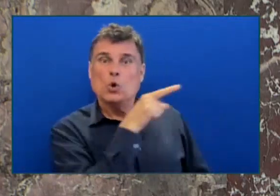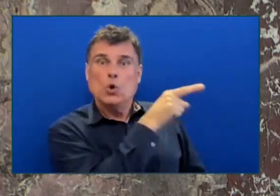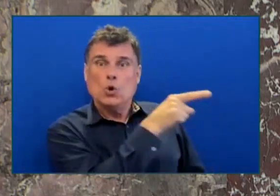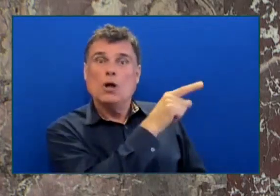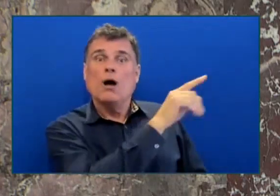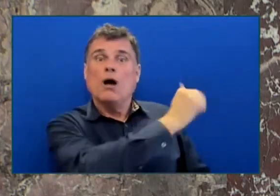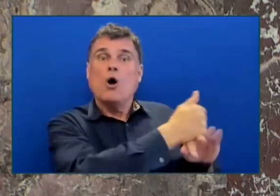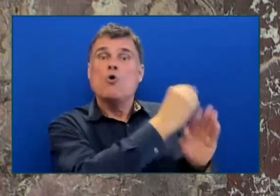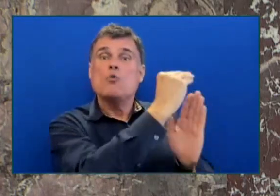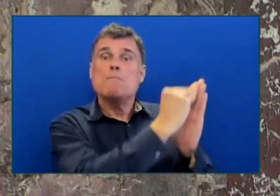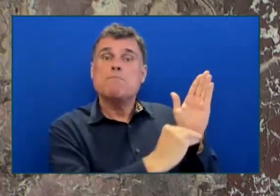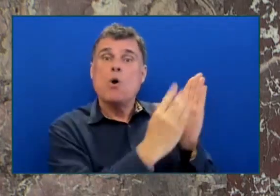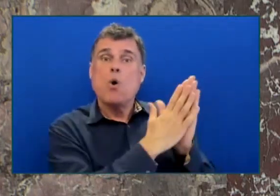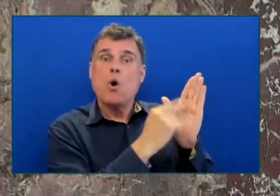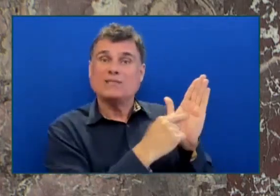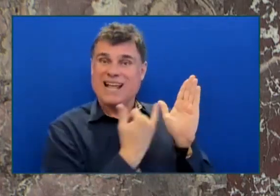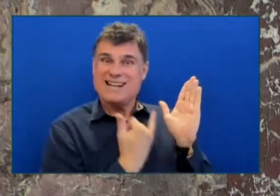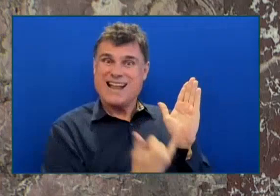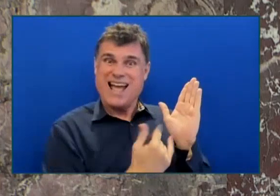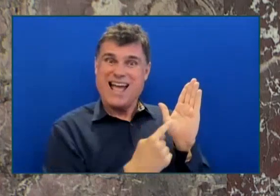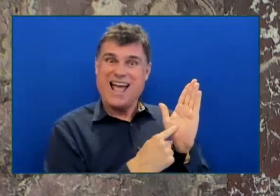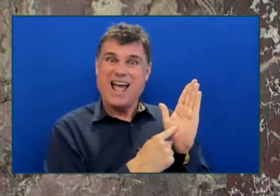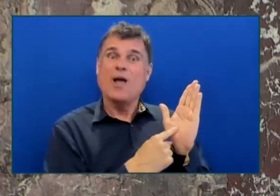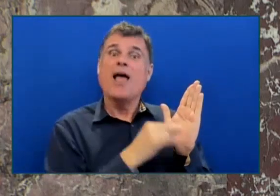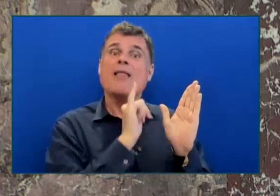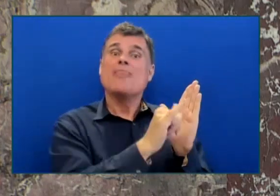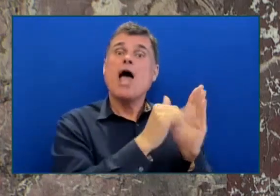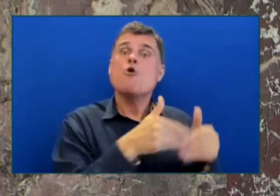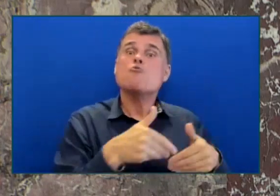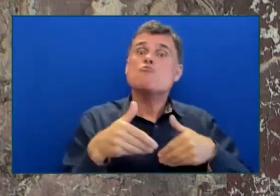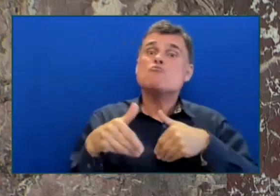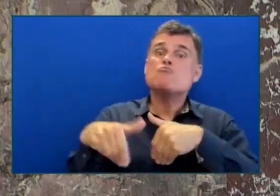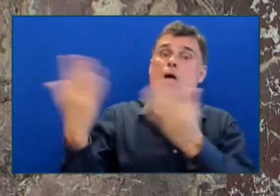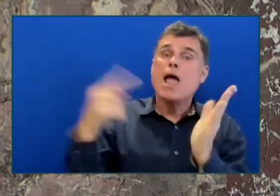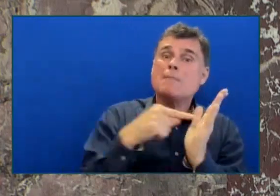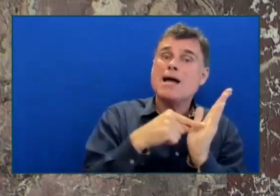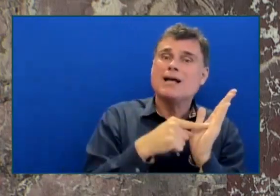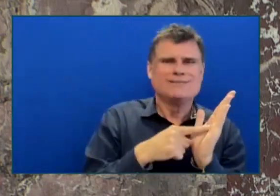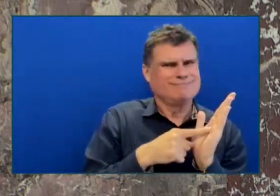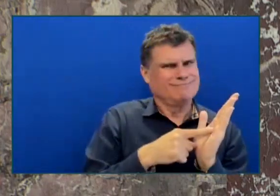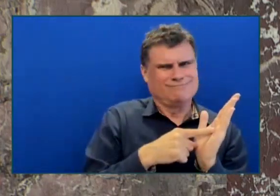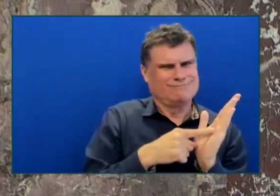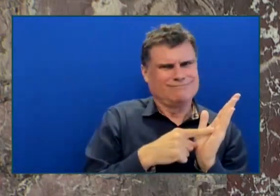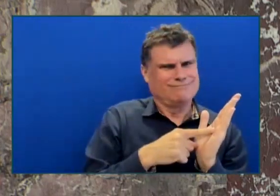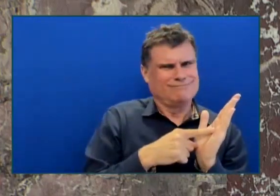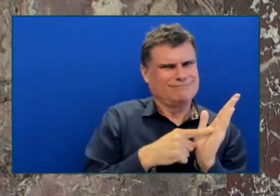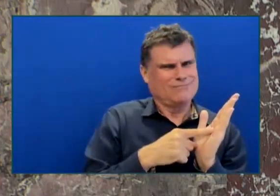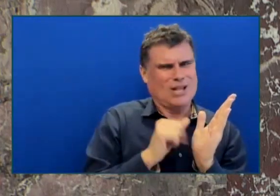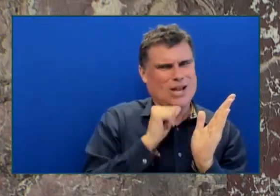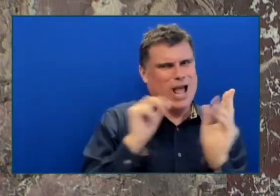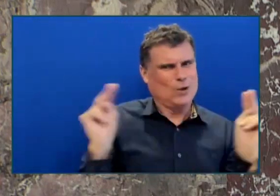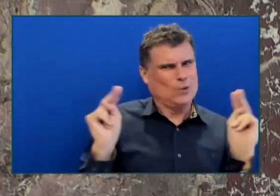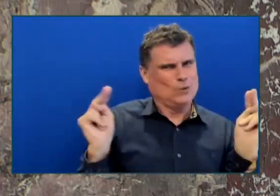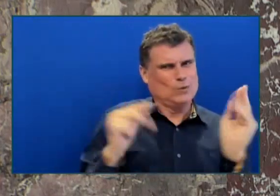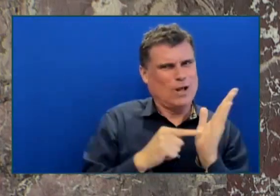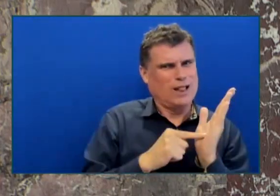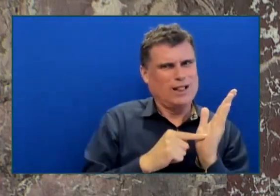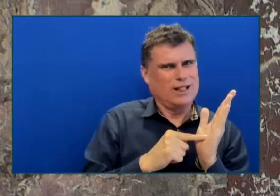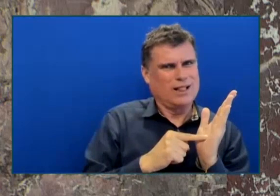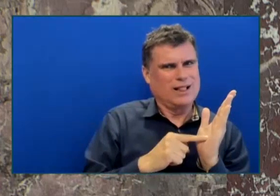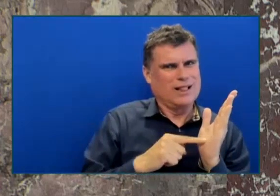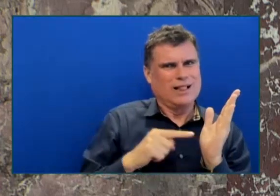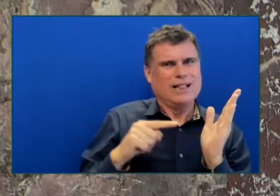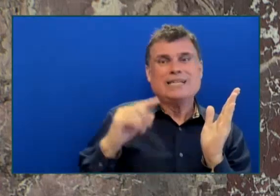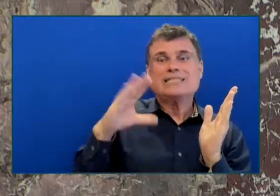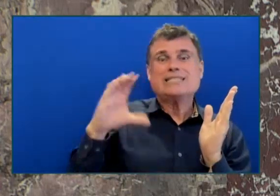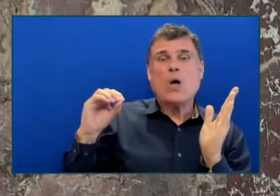were tainted by the fact that the CEO was interfering in a way that he shouldn't have by circumventing the conflict of interest